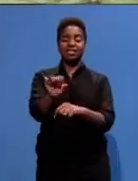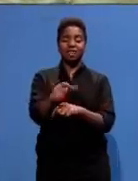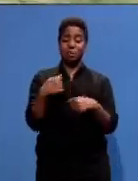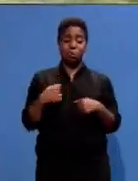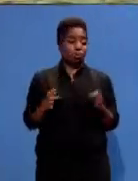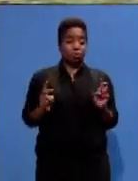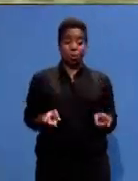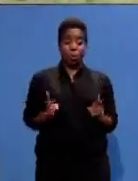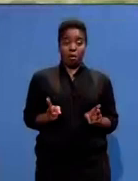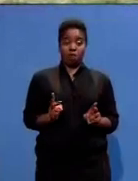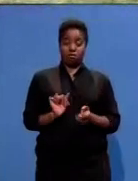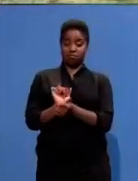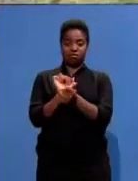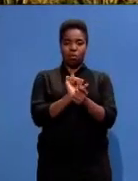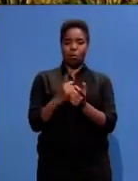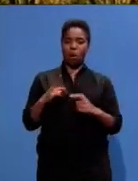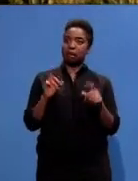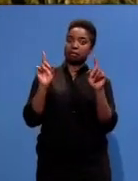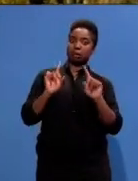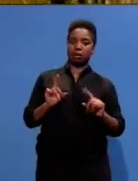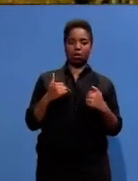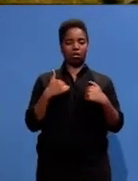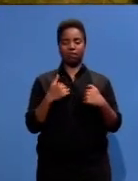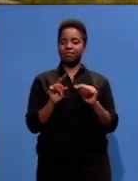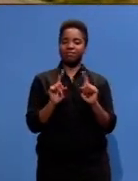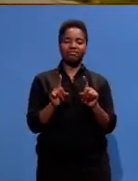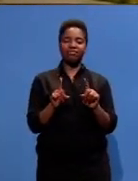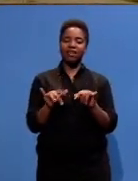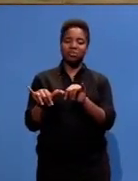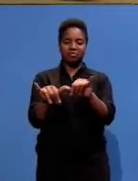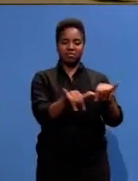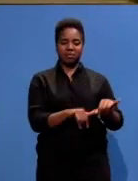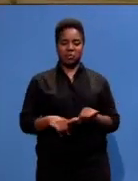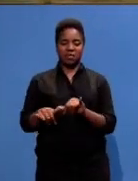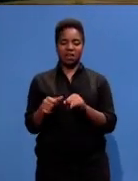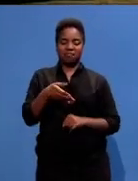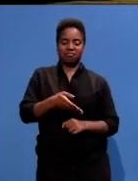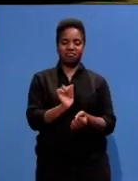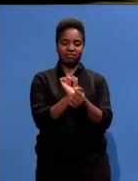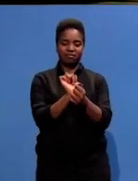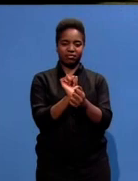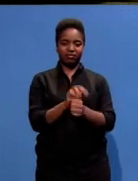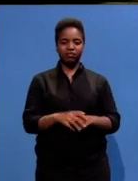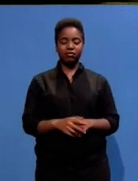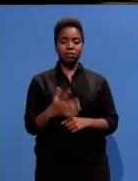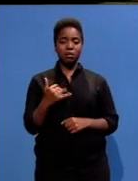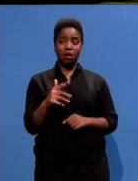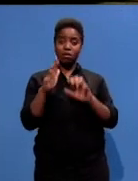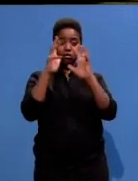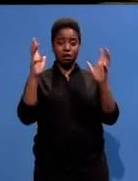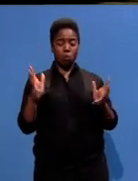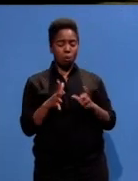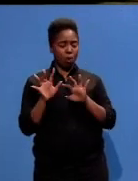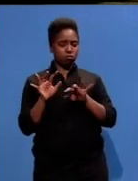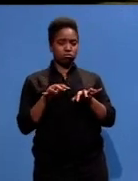we don't want any exemption. Around the upheaval of the 76 uprising and heightened world pressure, the state was